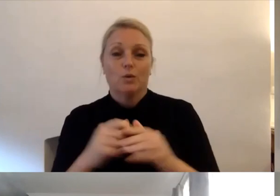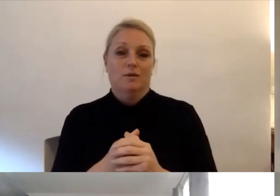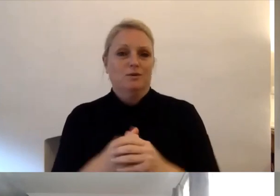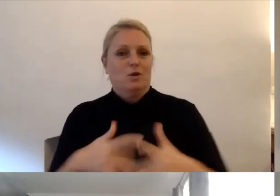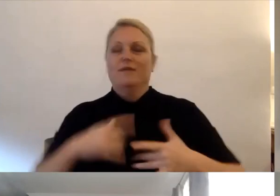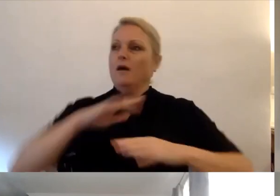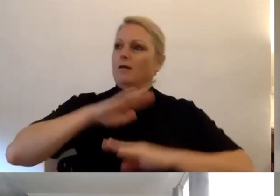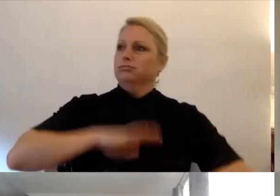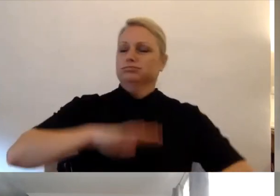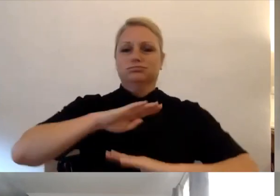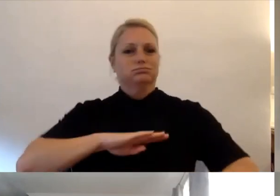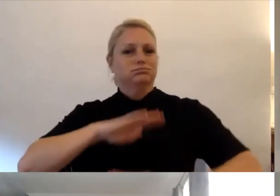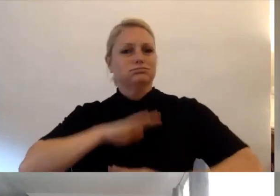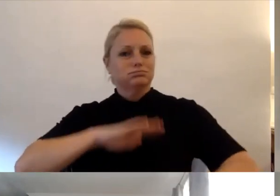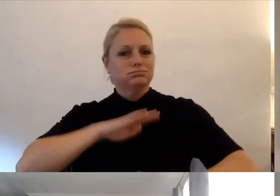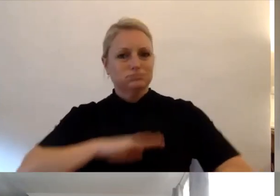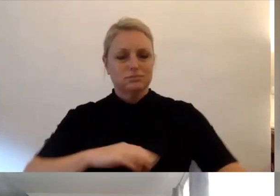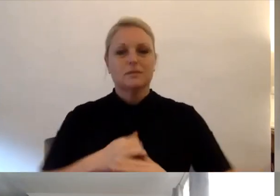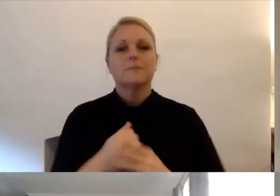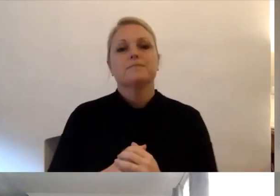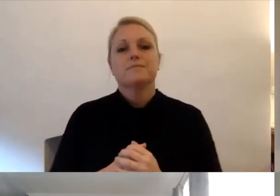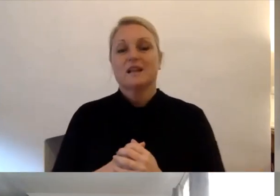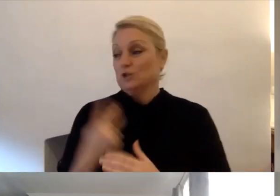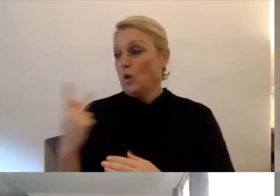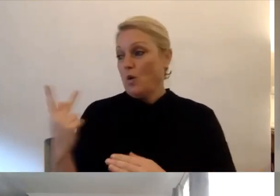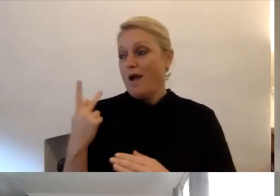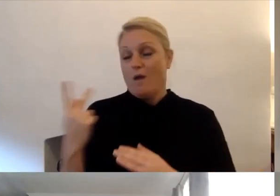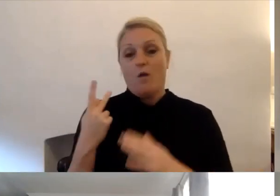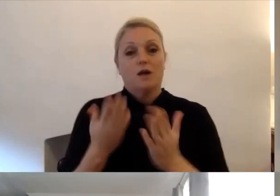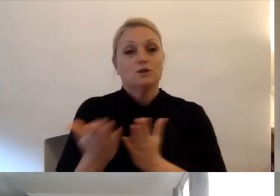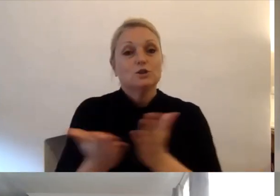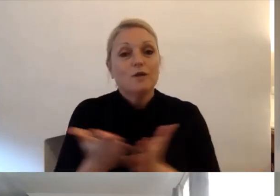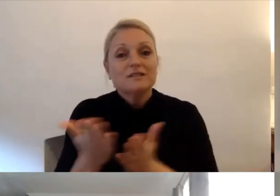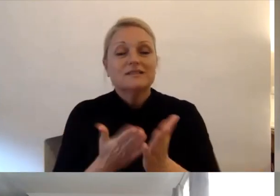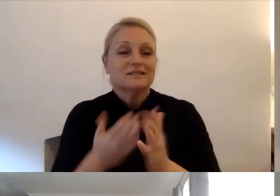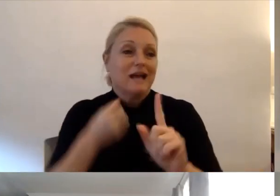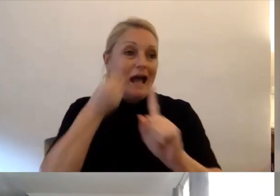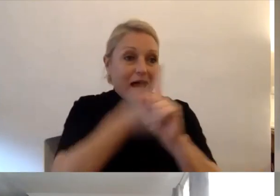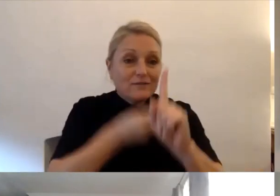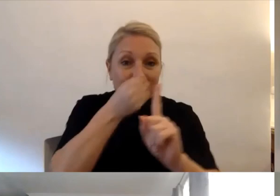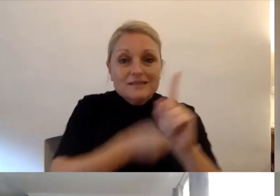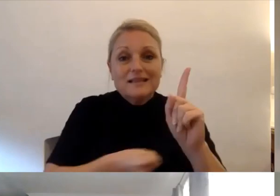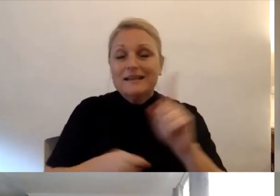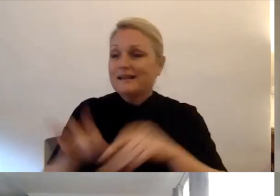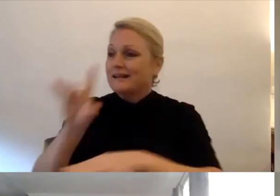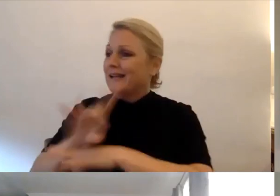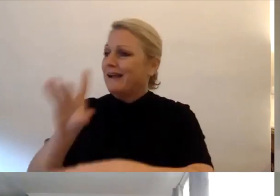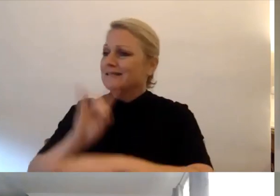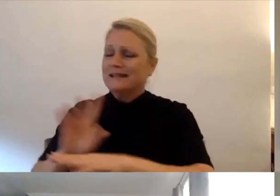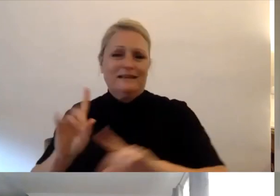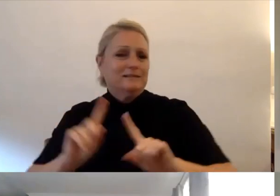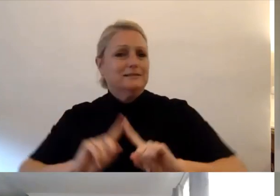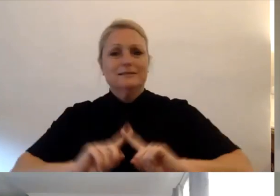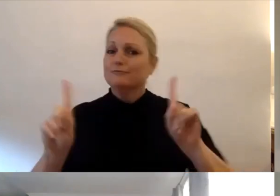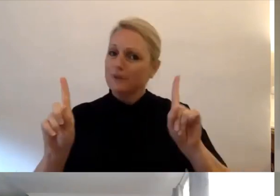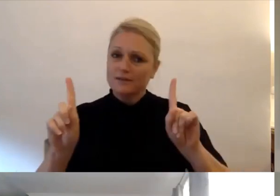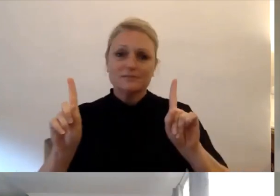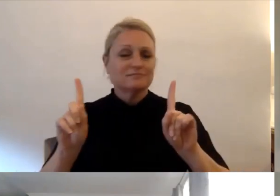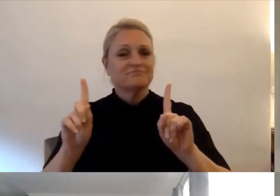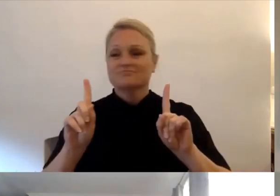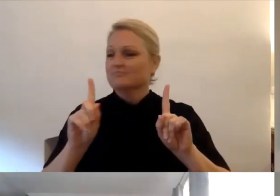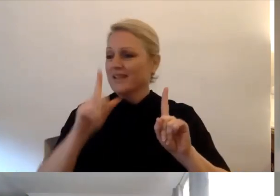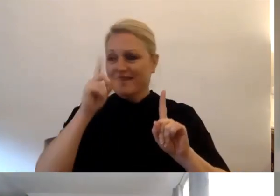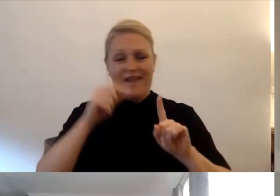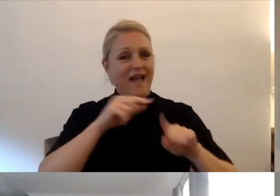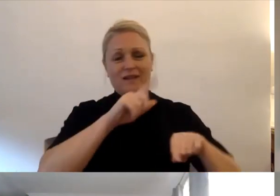Both of our services know that advocacy and counselling looks differently for everyone because everyone is different. And everyone will